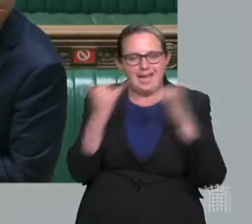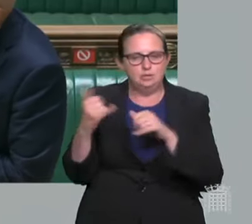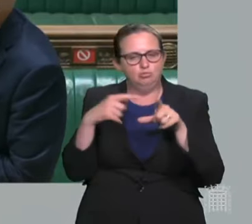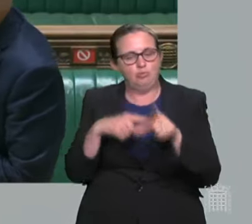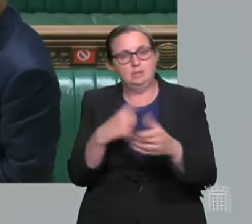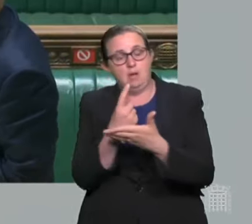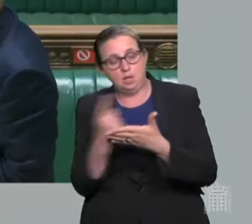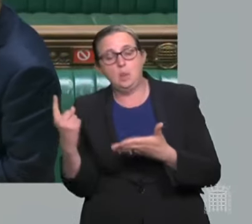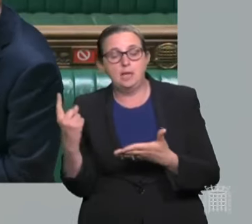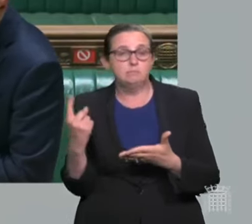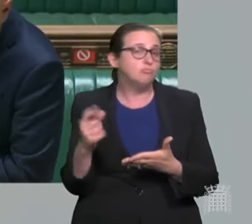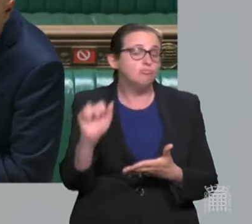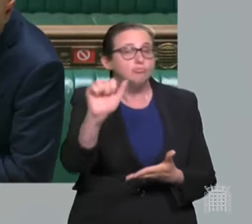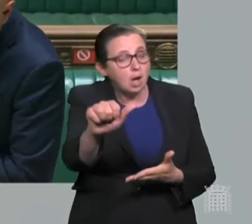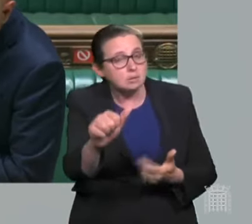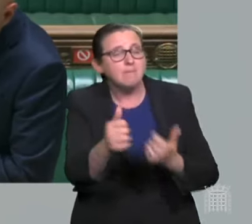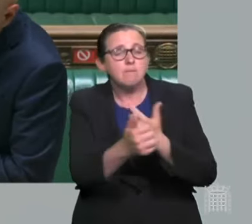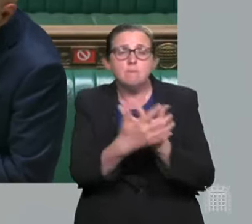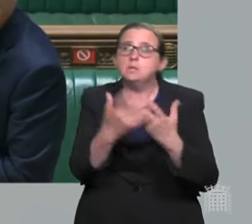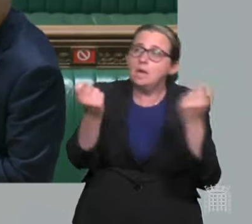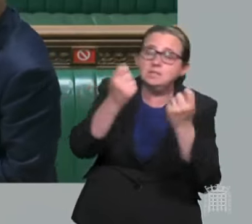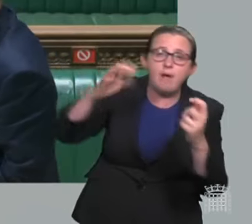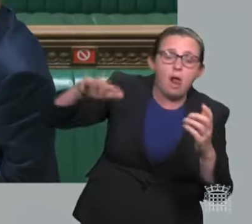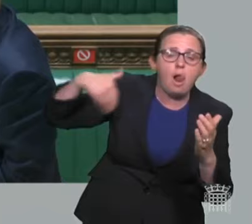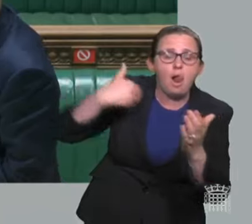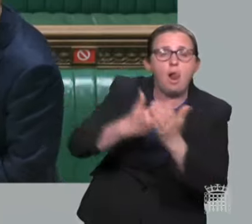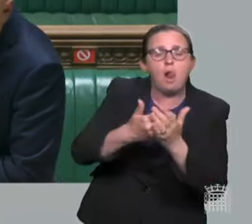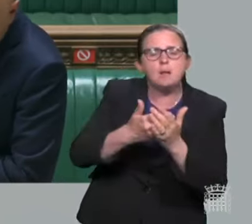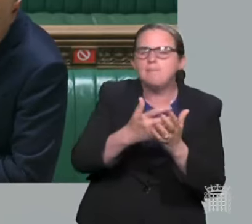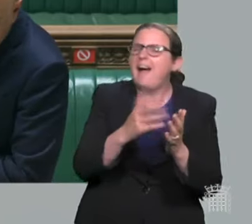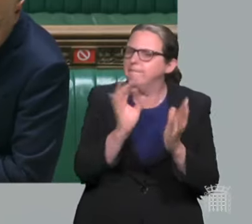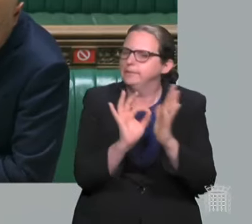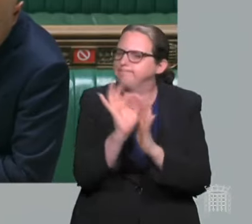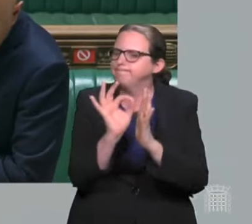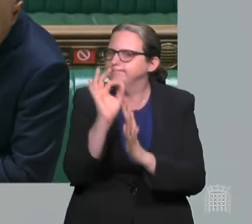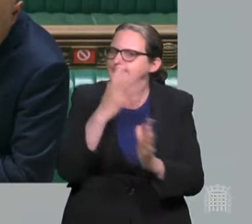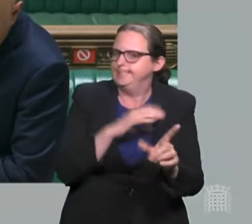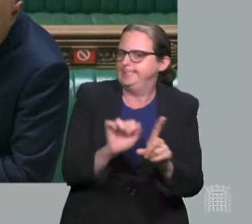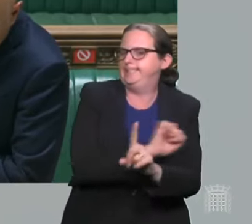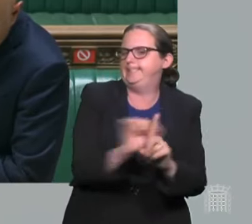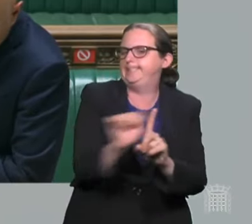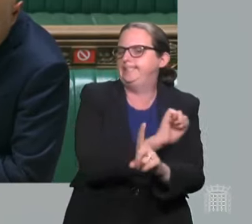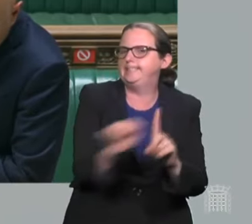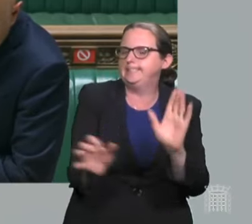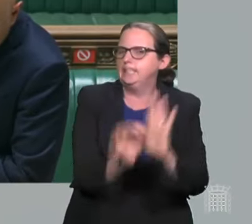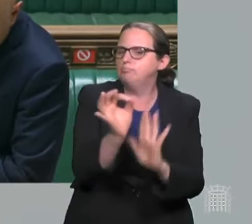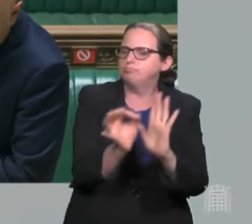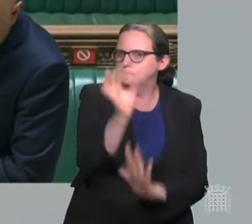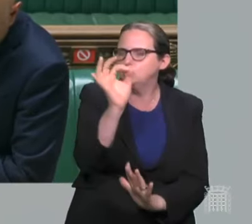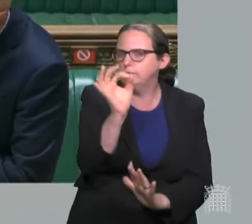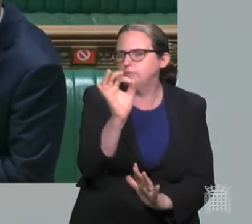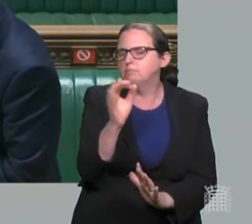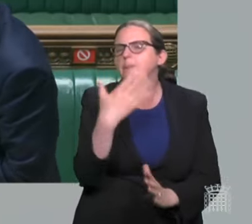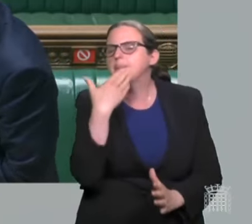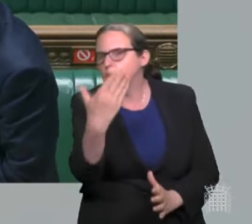successes over the last year that we can be proud of, but there are also many improvements, I think, that can be made as well. And I want to tell him